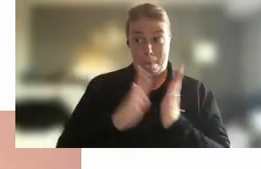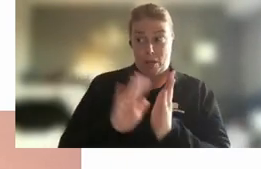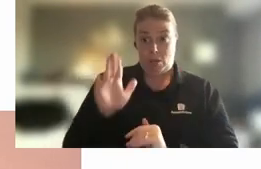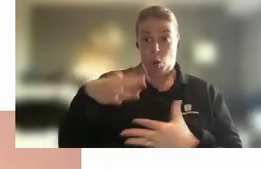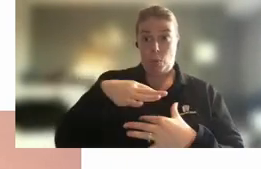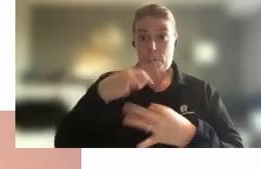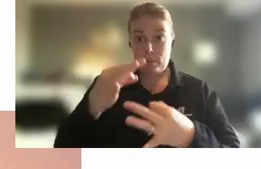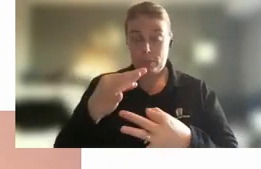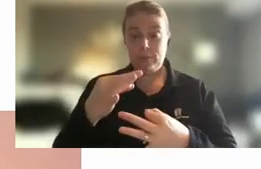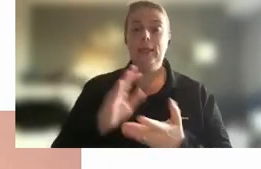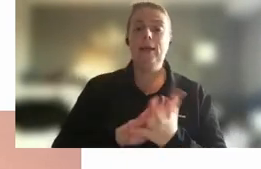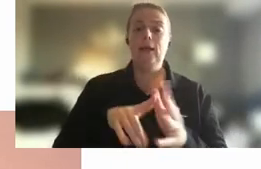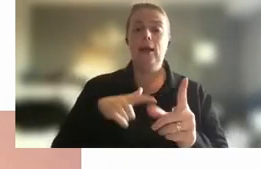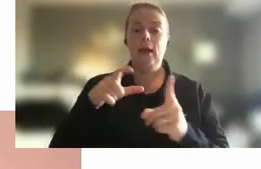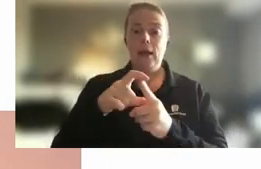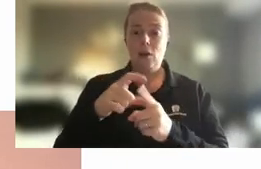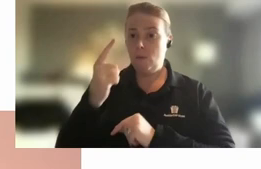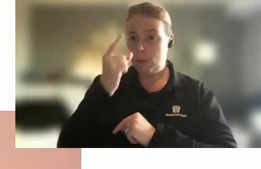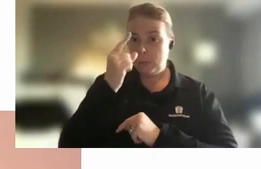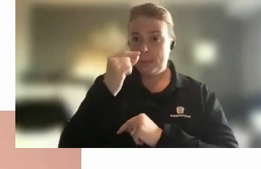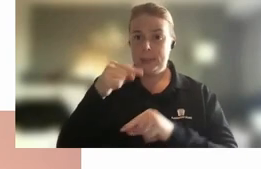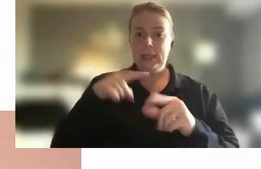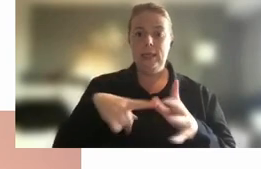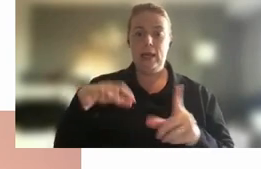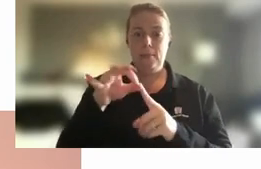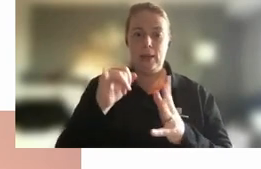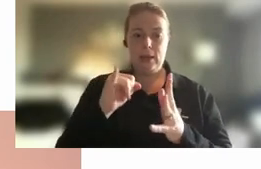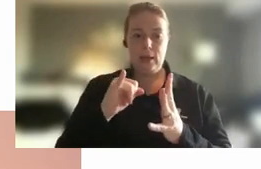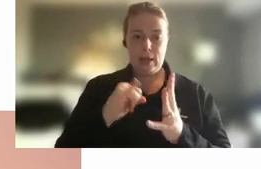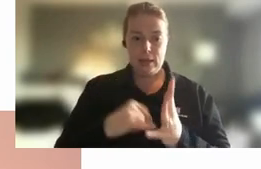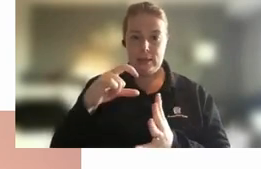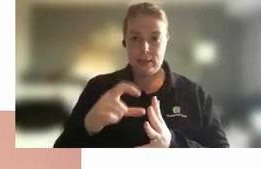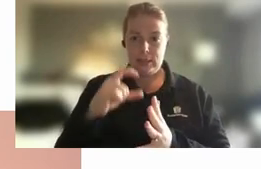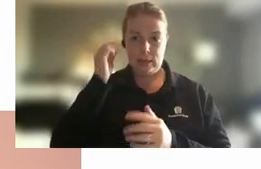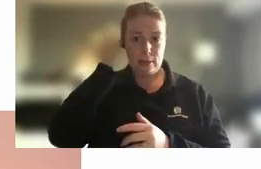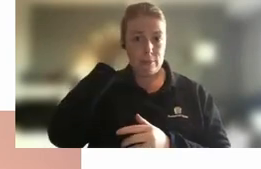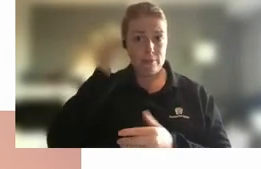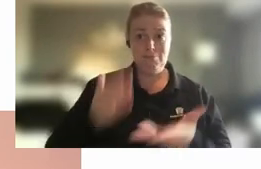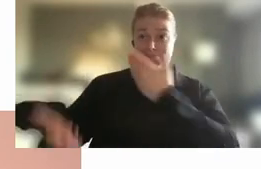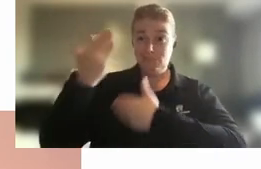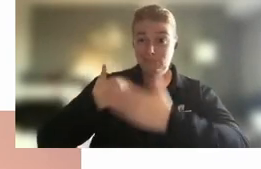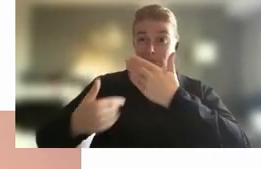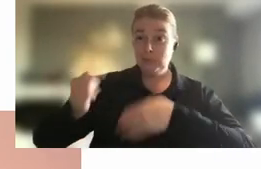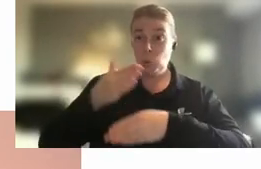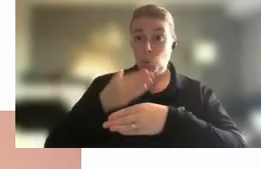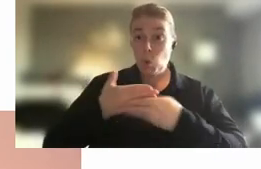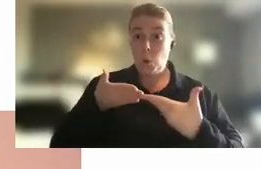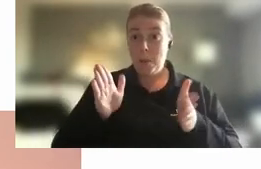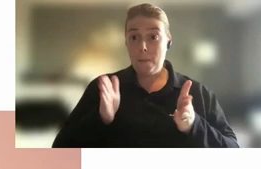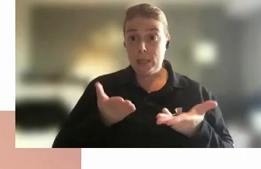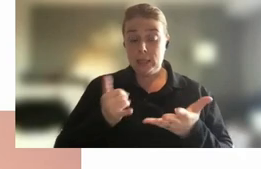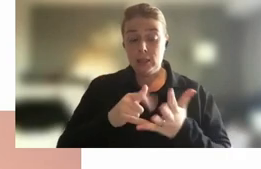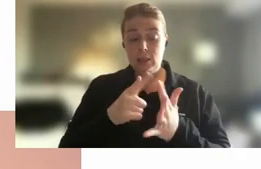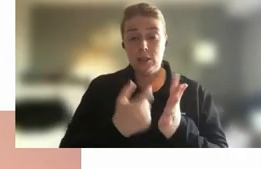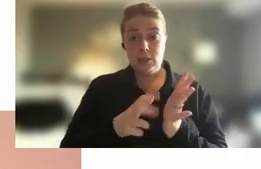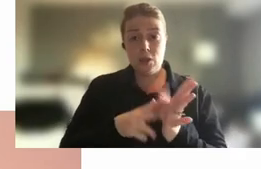Capability here at the APSC I was previously a long-time public servant but I've also had stints outside